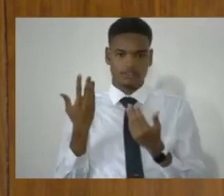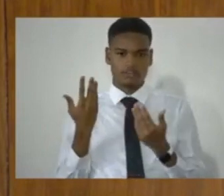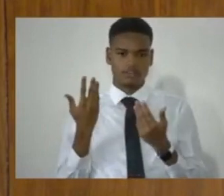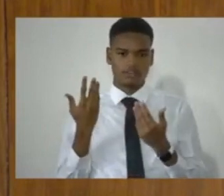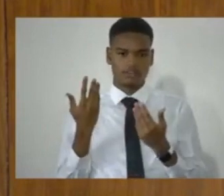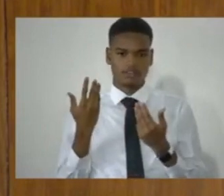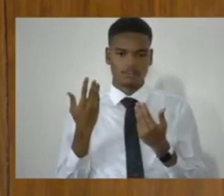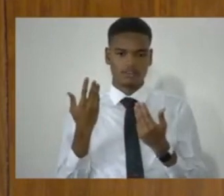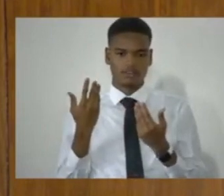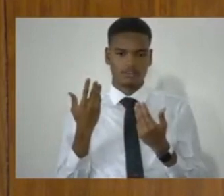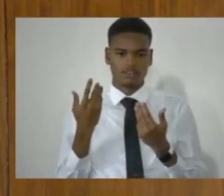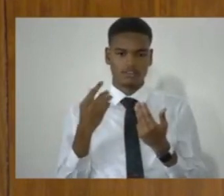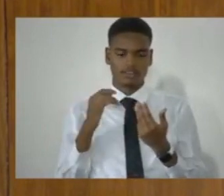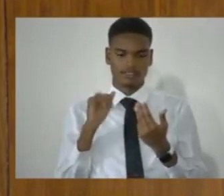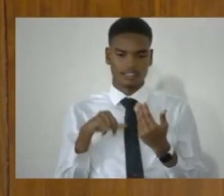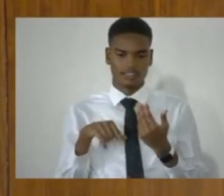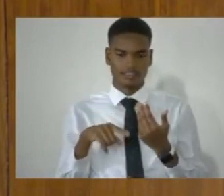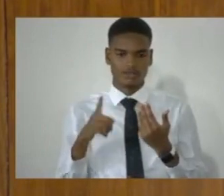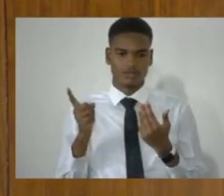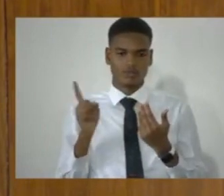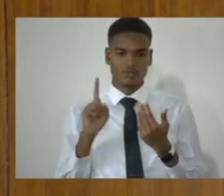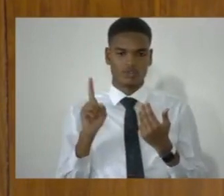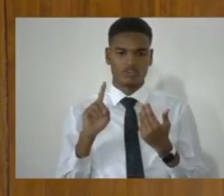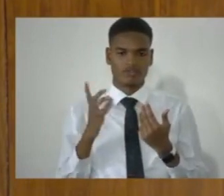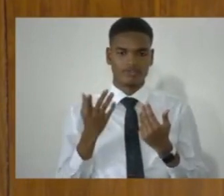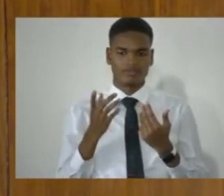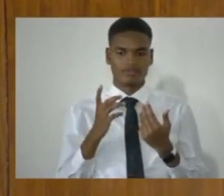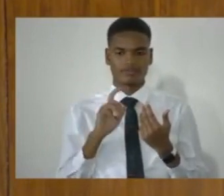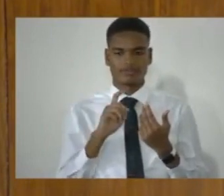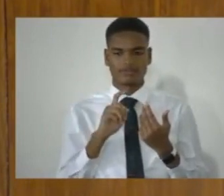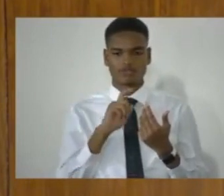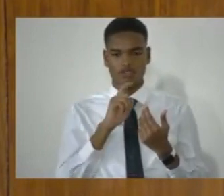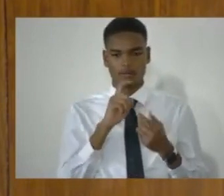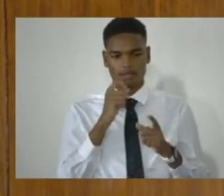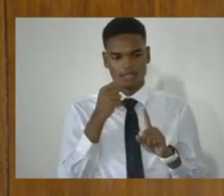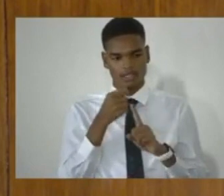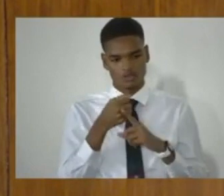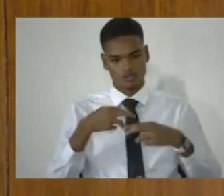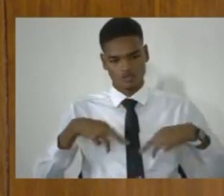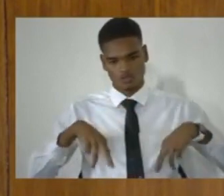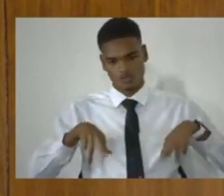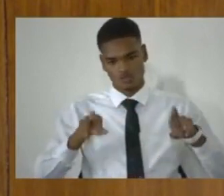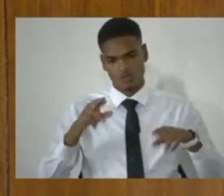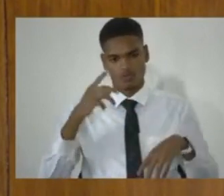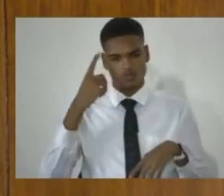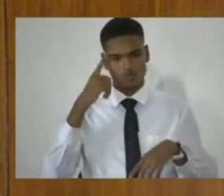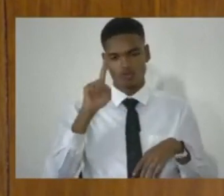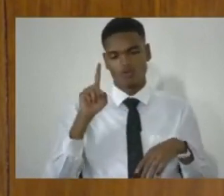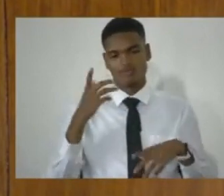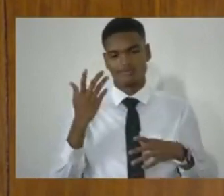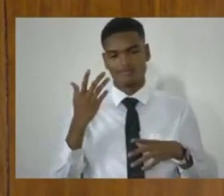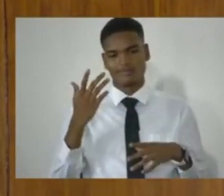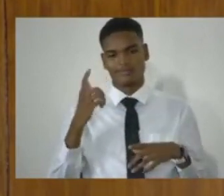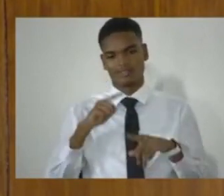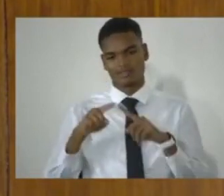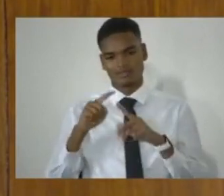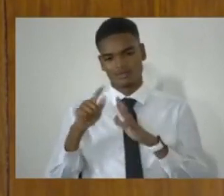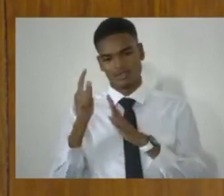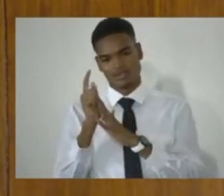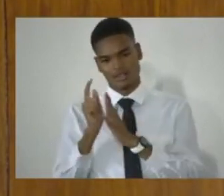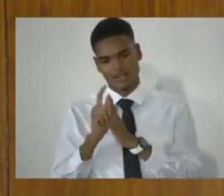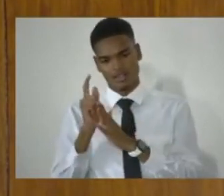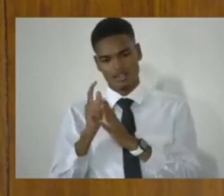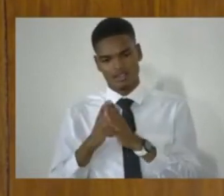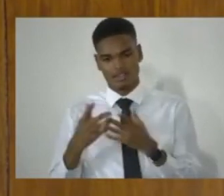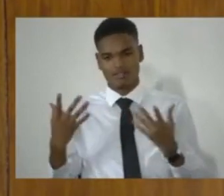It is really where the rubber hits the road in terms of their, the judiciary's intersection